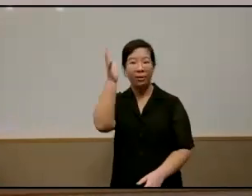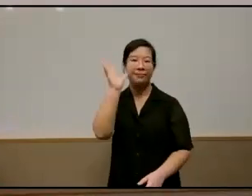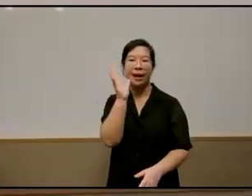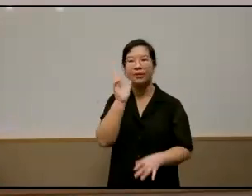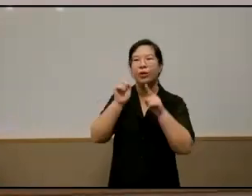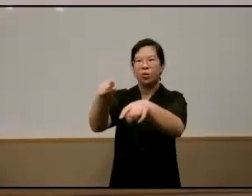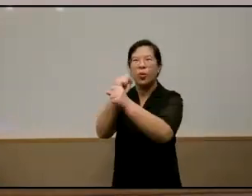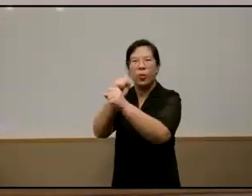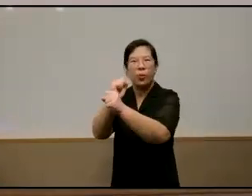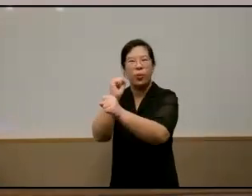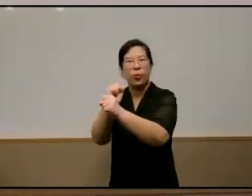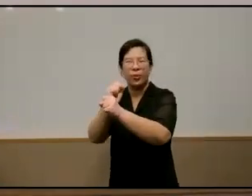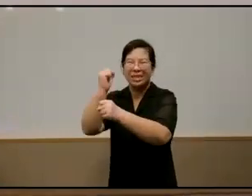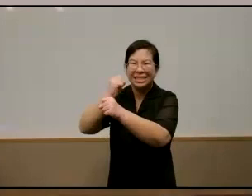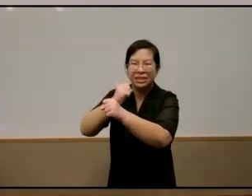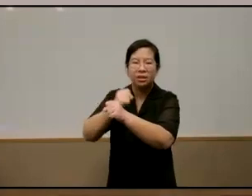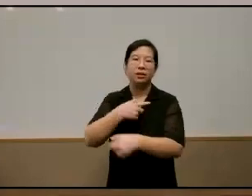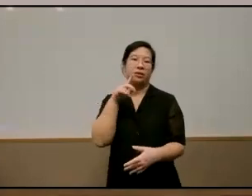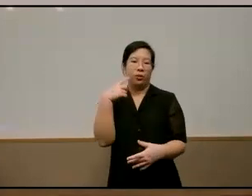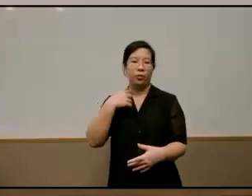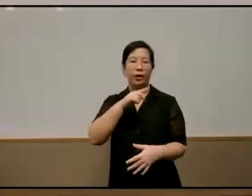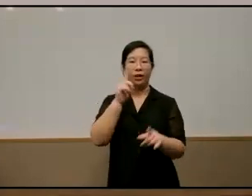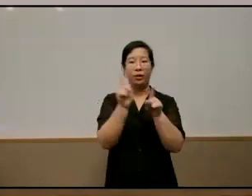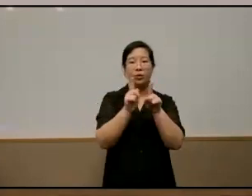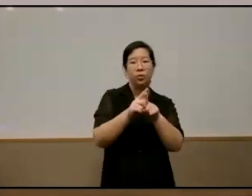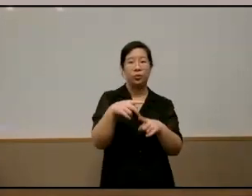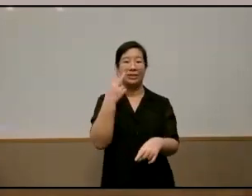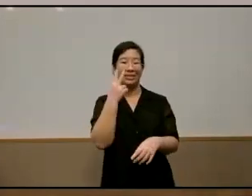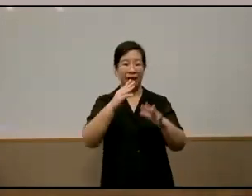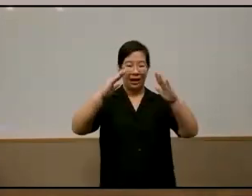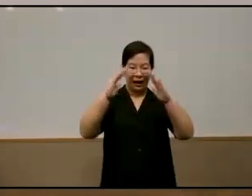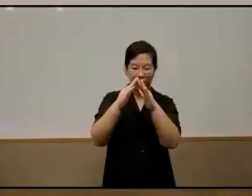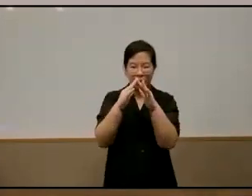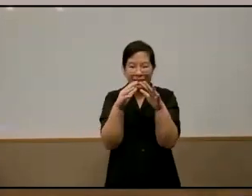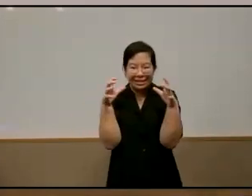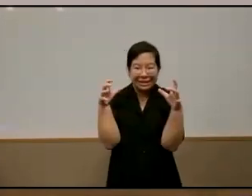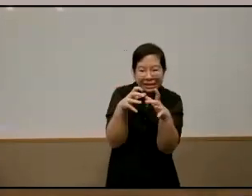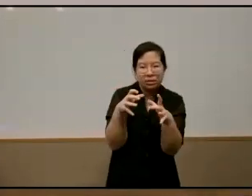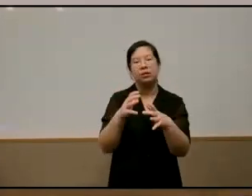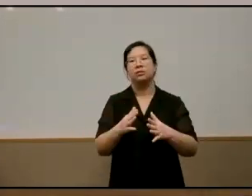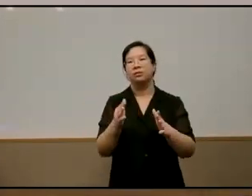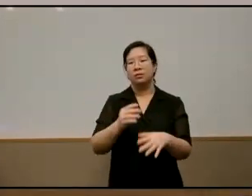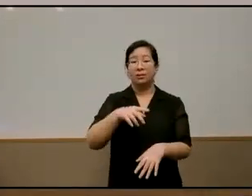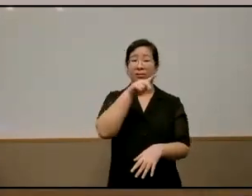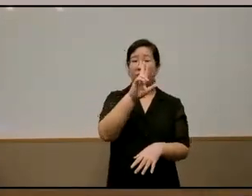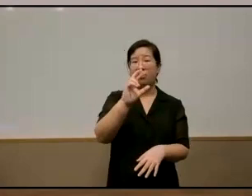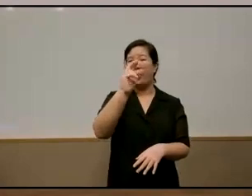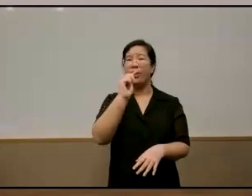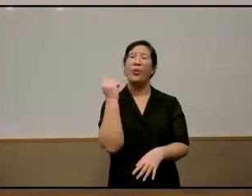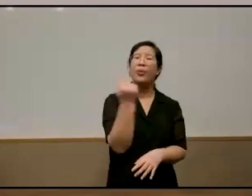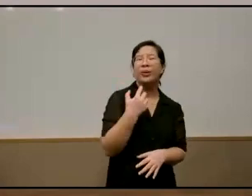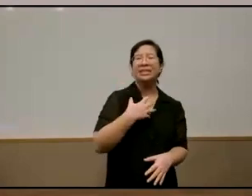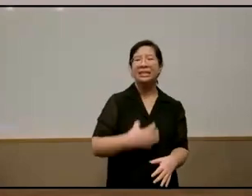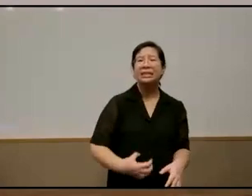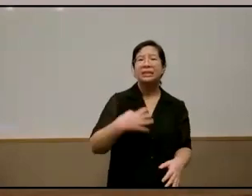in the story we also see his cramped living environment his constant hunger constant hunger and his time poverty